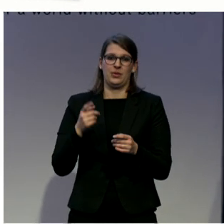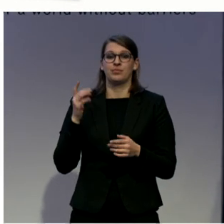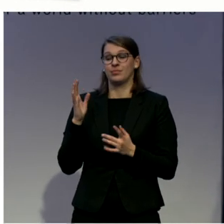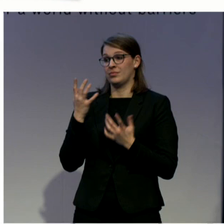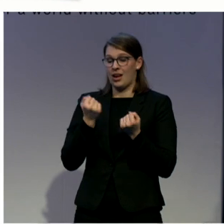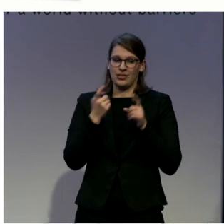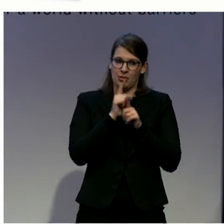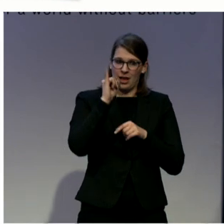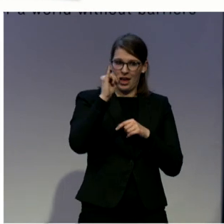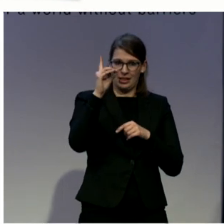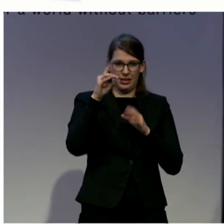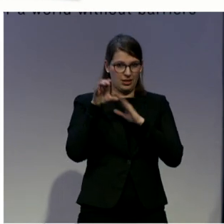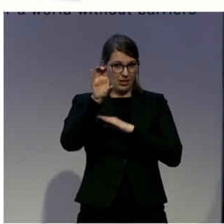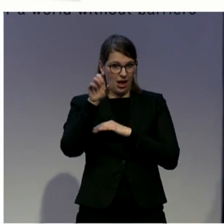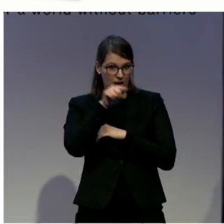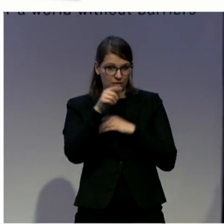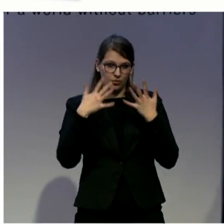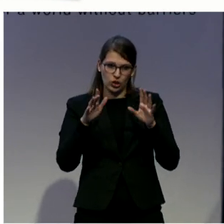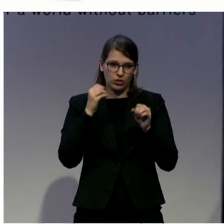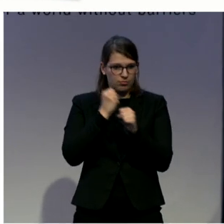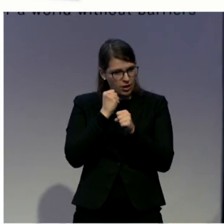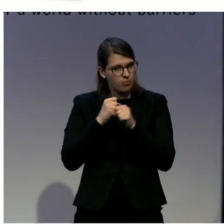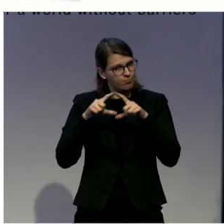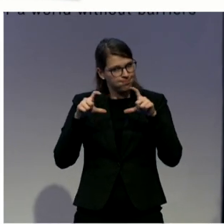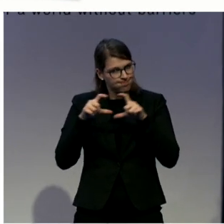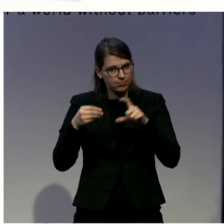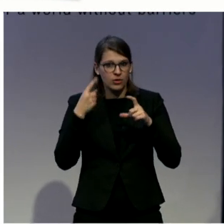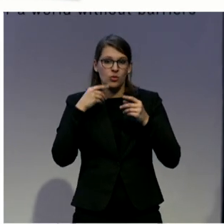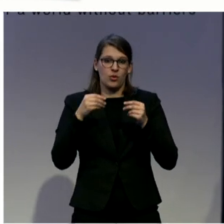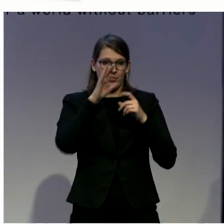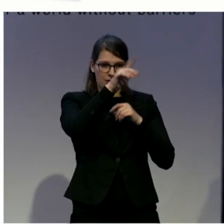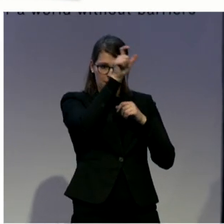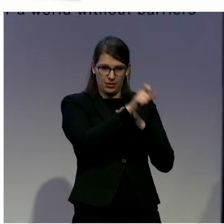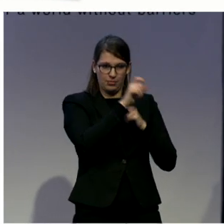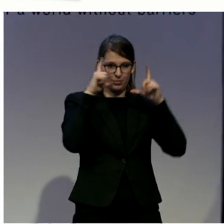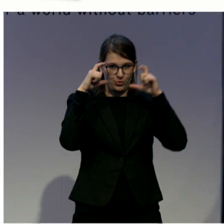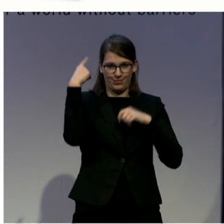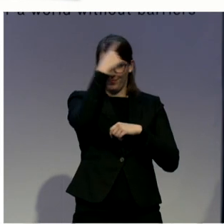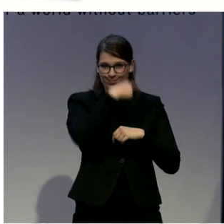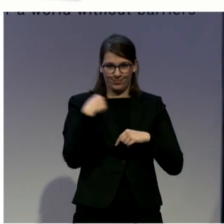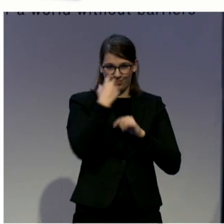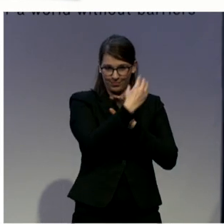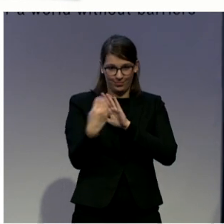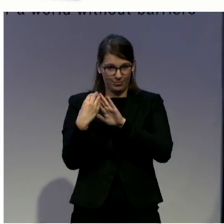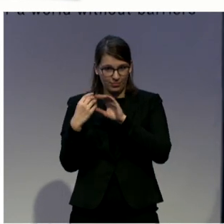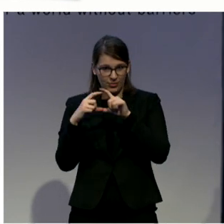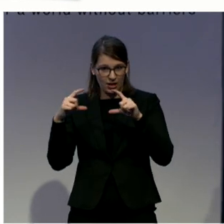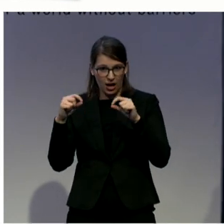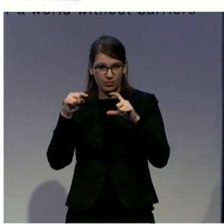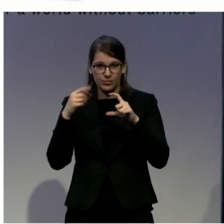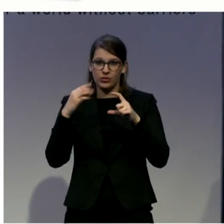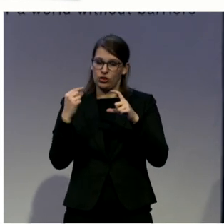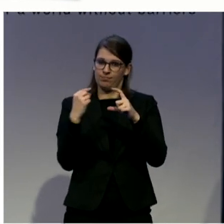There is a series of panels which enable them to identify how their injury has affected them, and that's